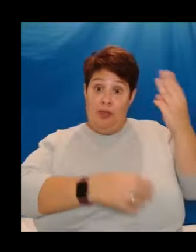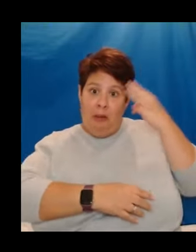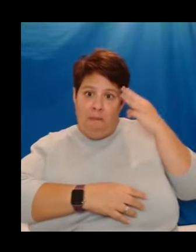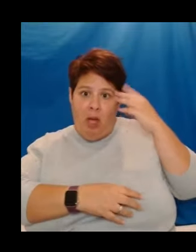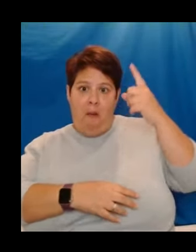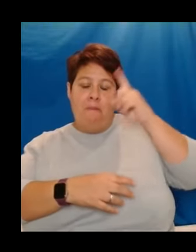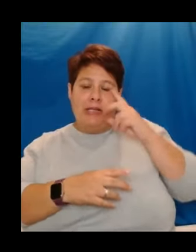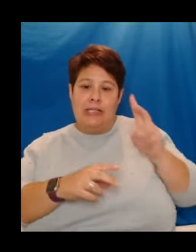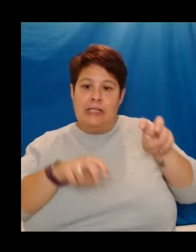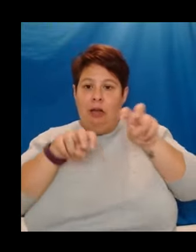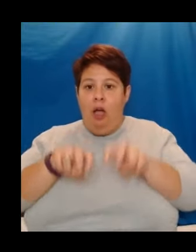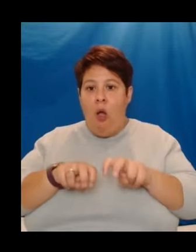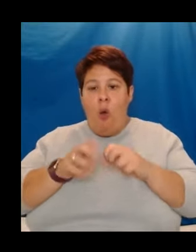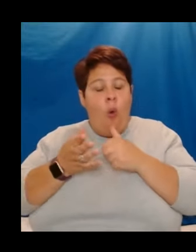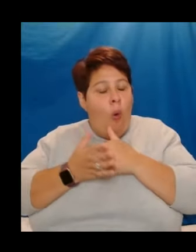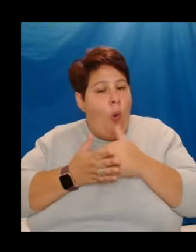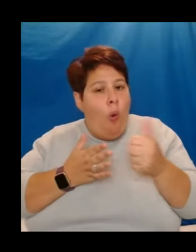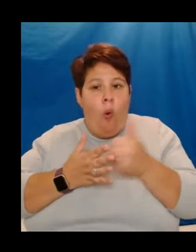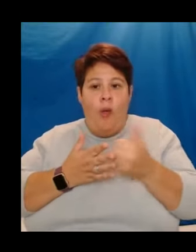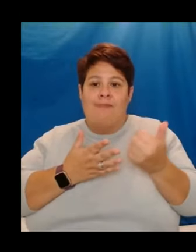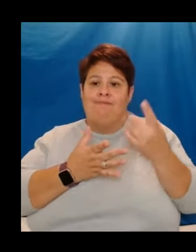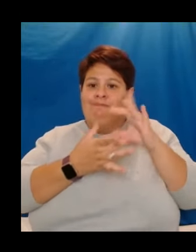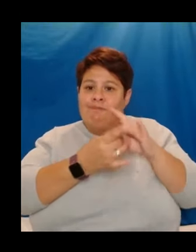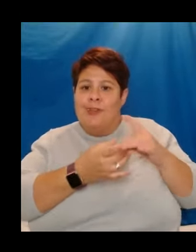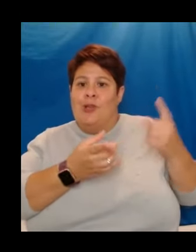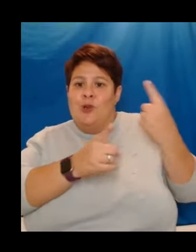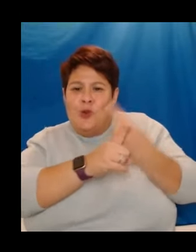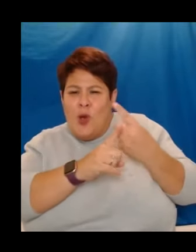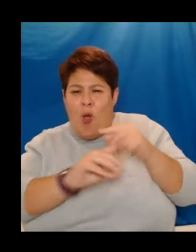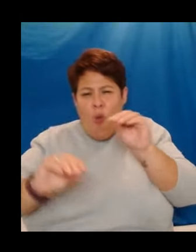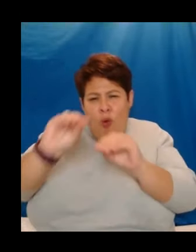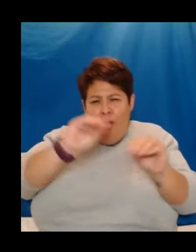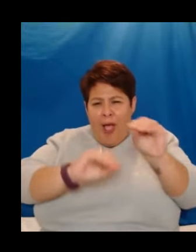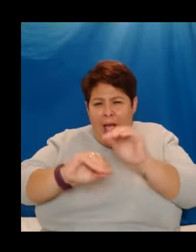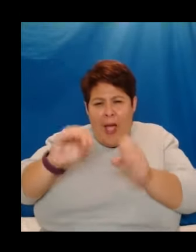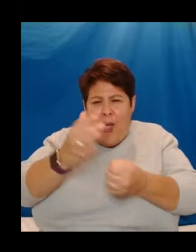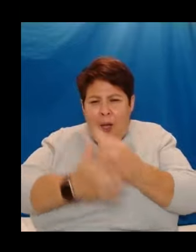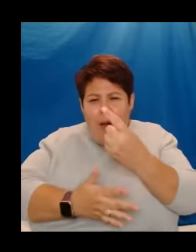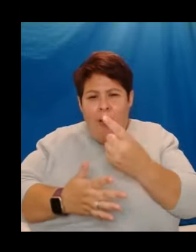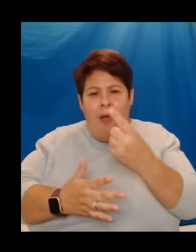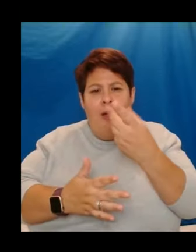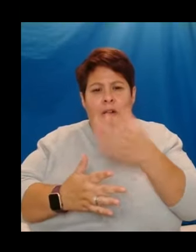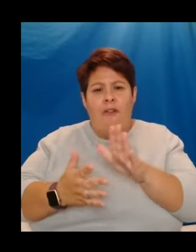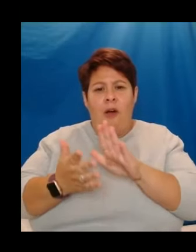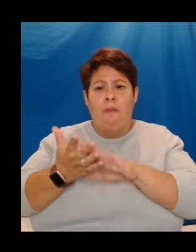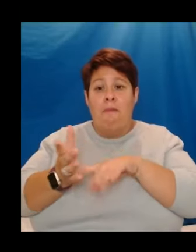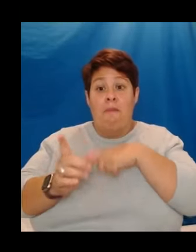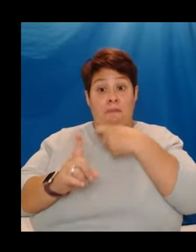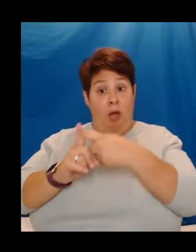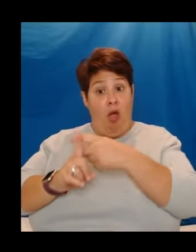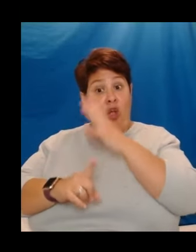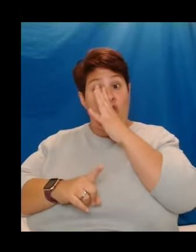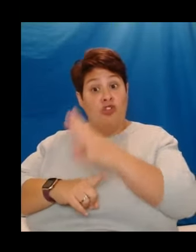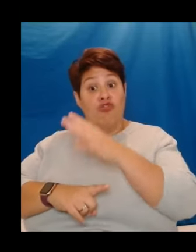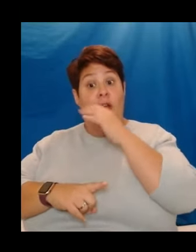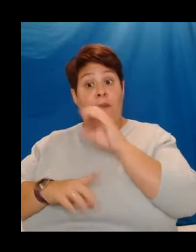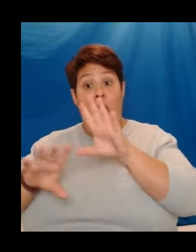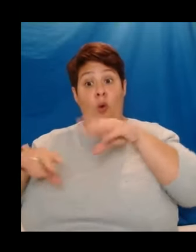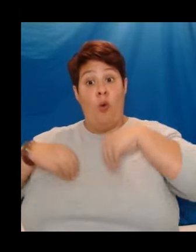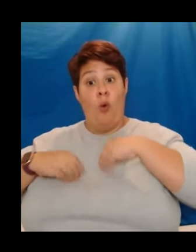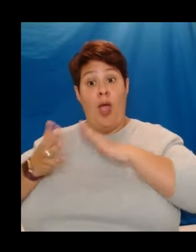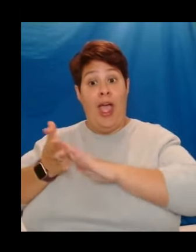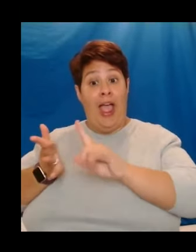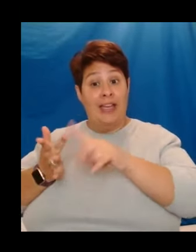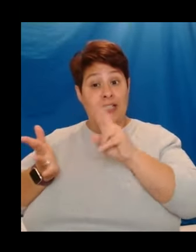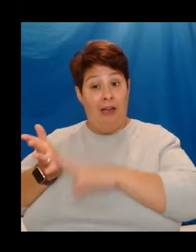was always about talking, working things out. From Mark, a straight man having HIV in EastEnders, which I found